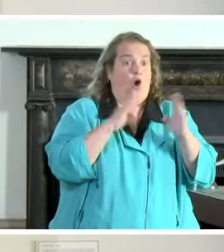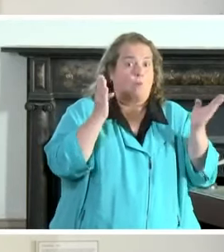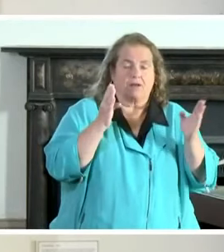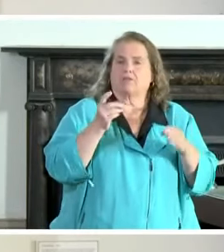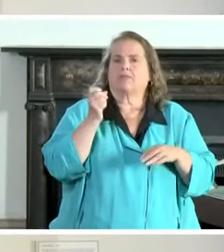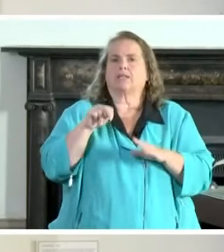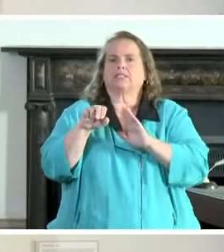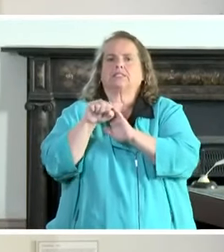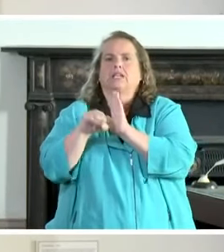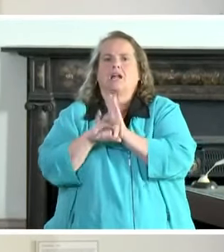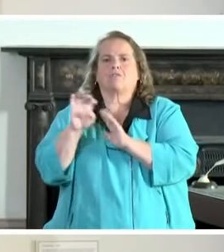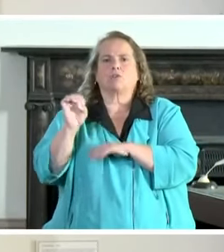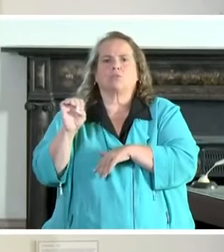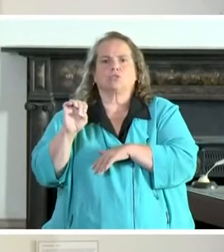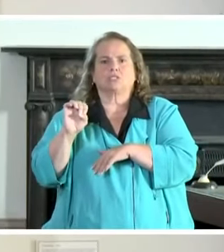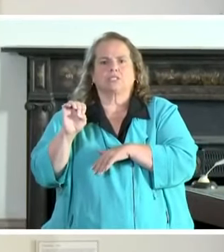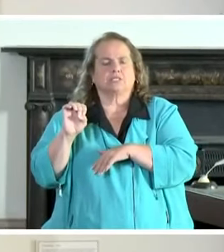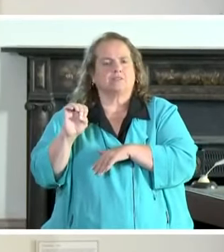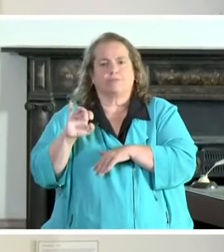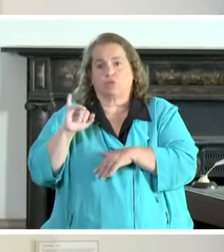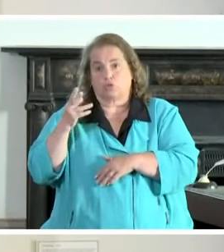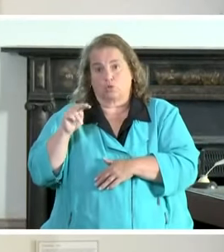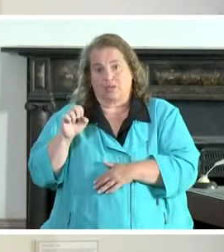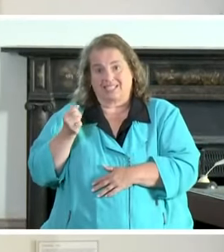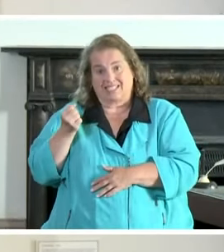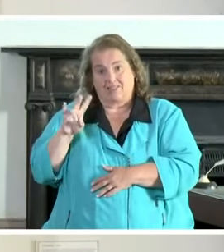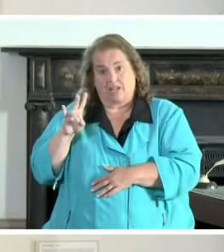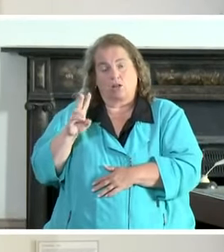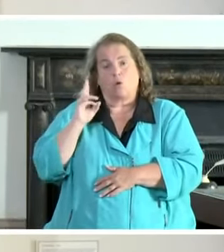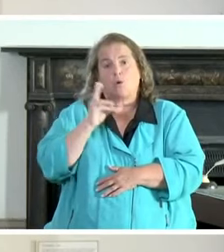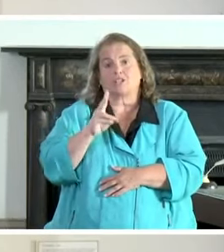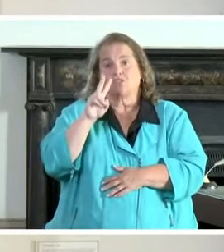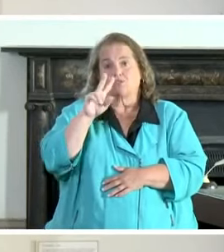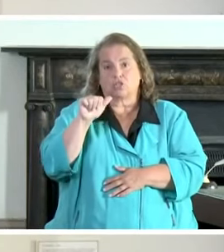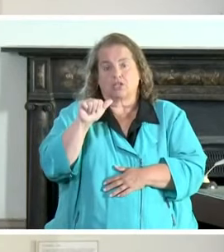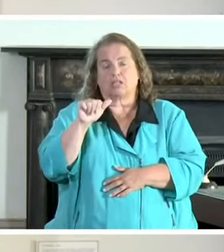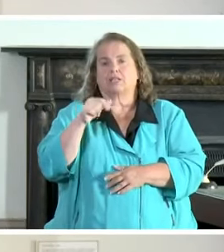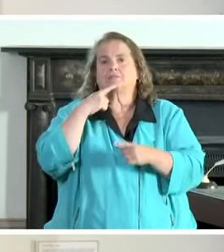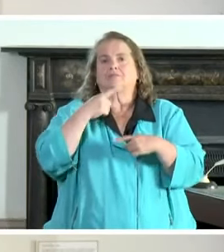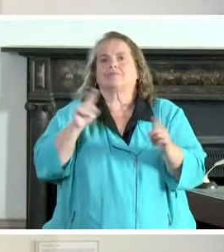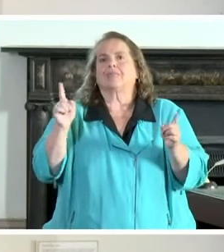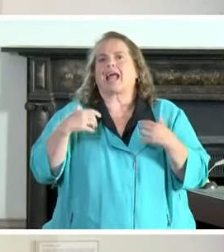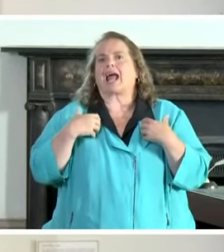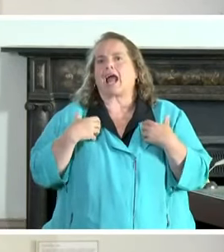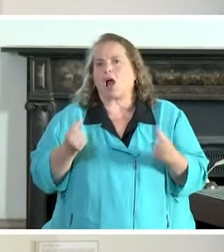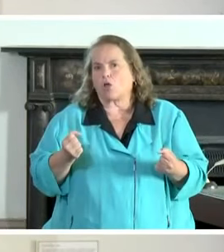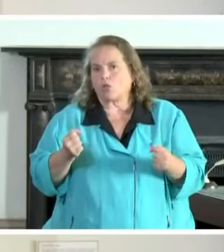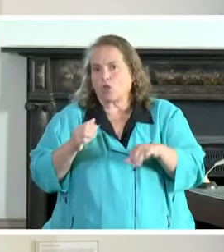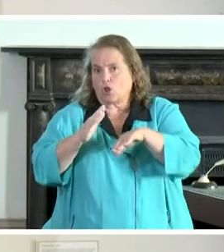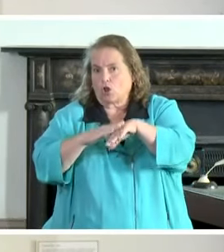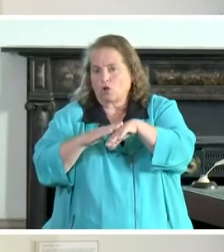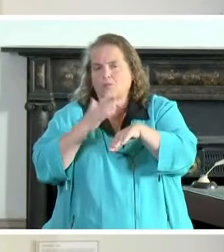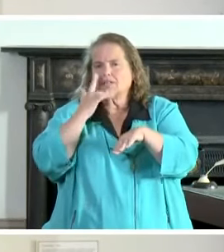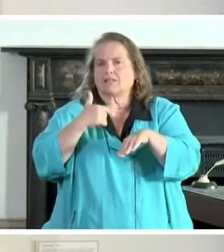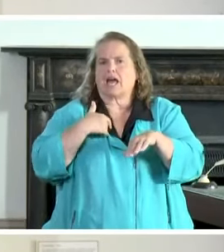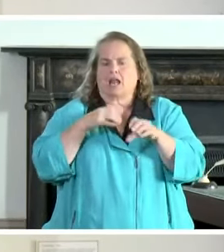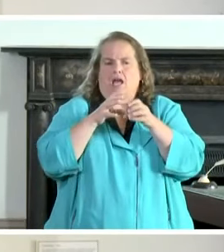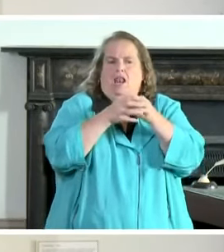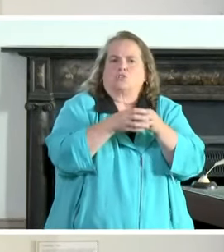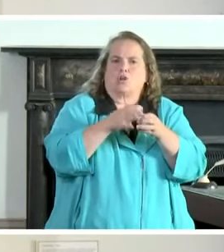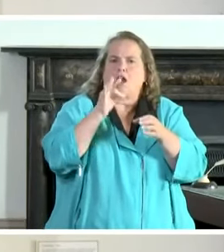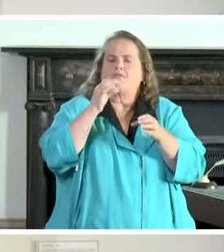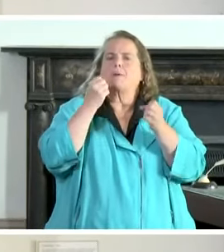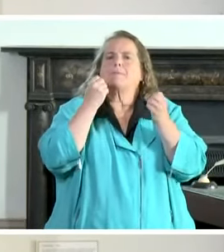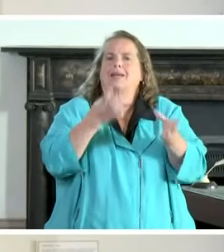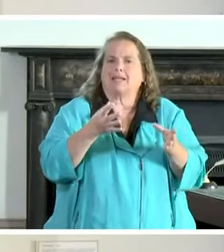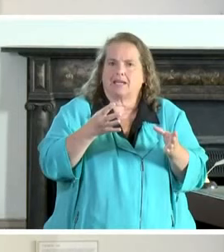emergency on june 17th west virginia issued a health alert because they had a cluster of positive covid patients from myrtle